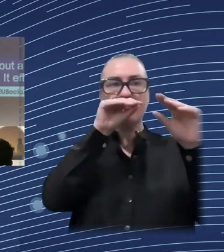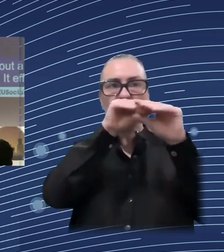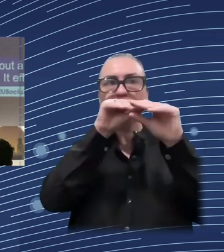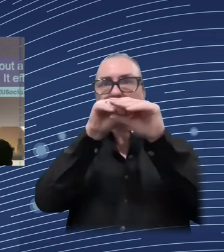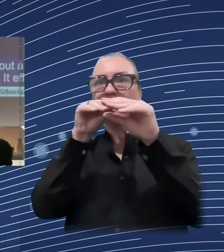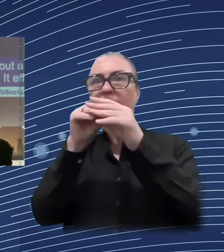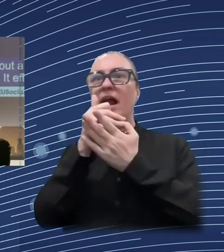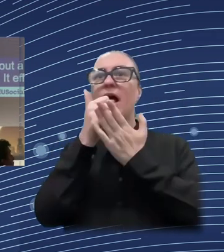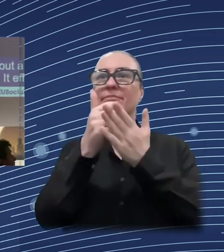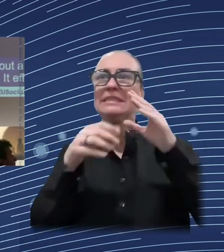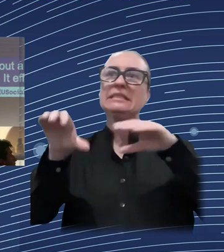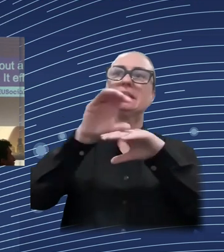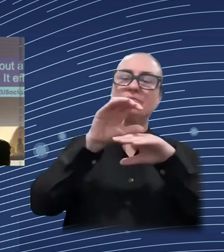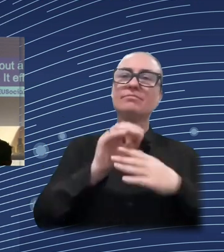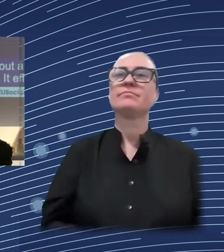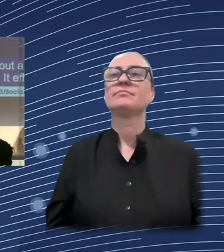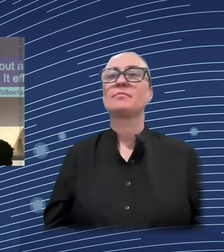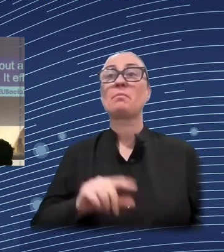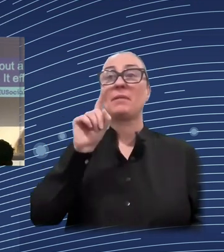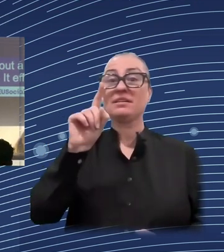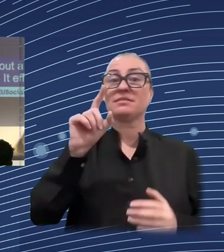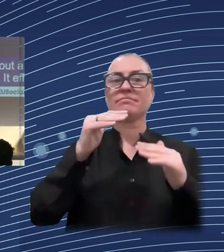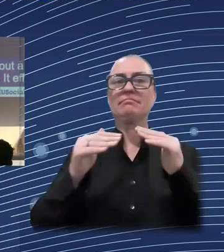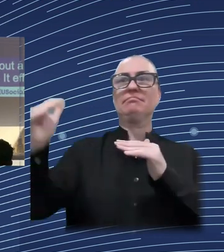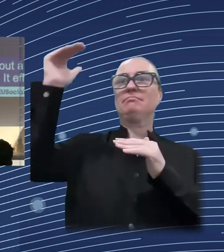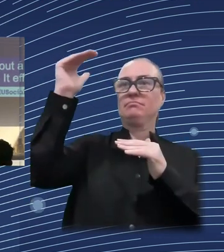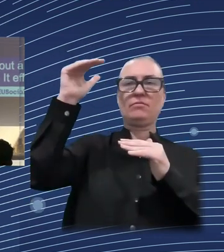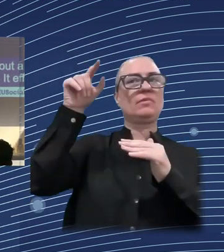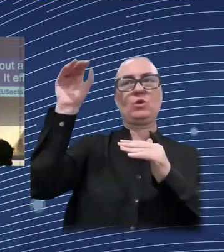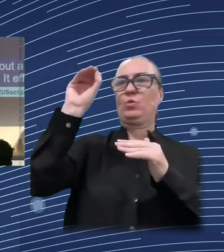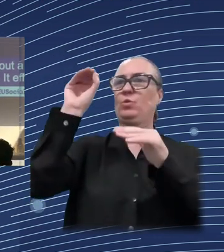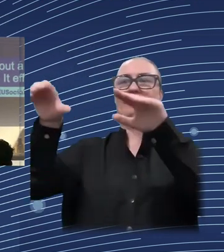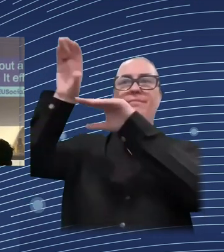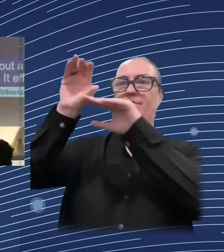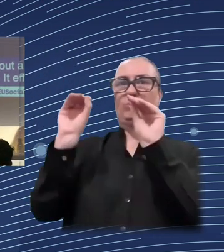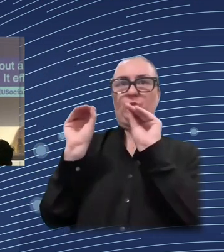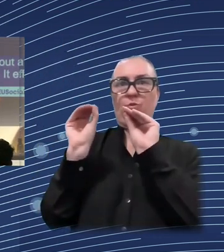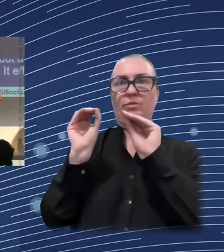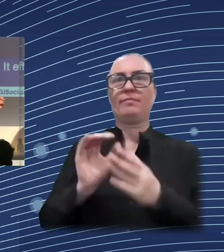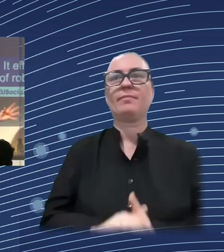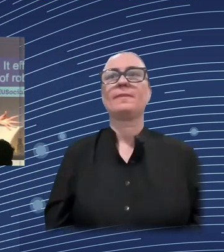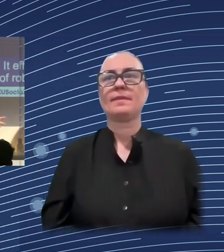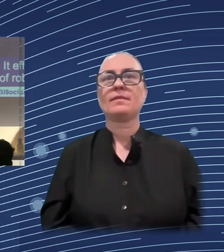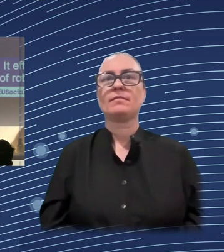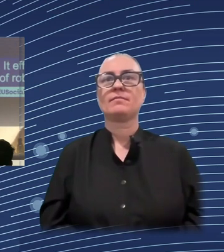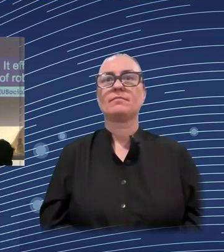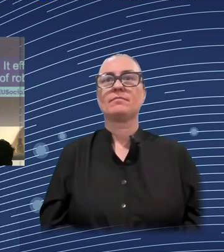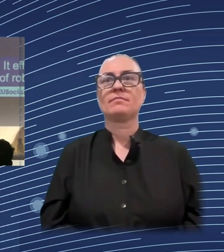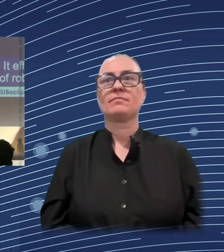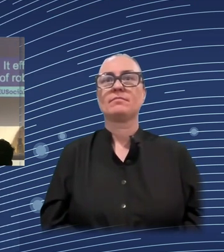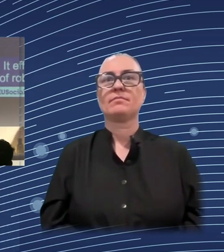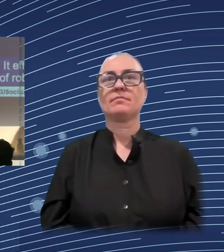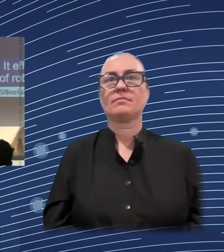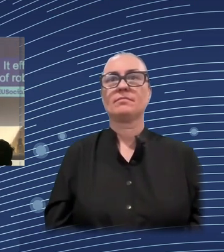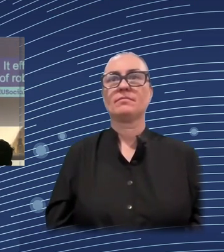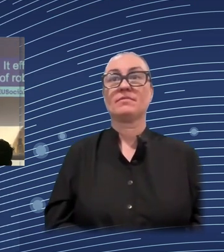awful lot about how the adoption of robots affects wages and affects employment. But how those two effects